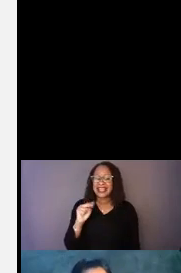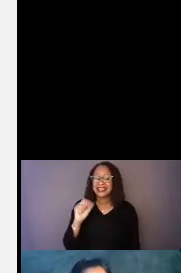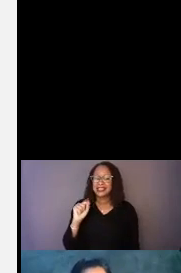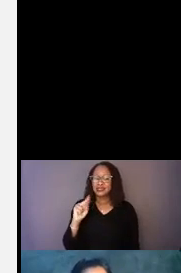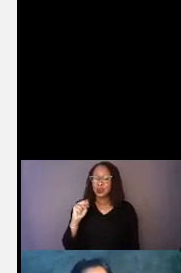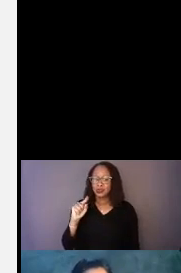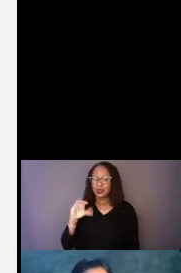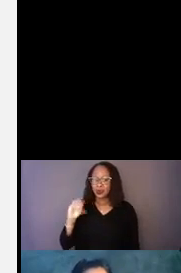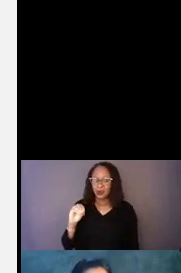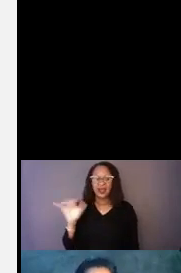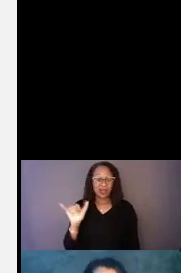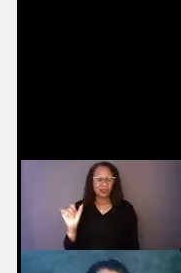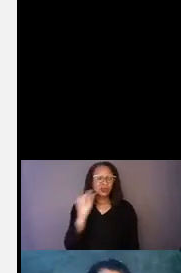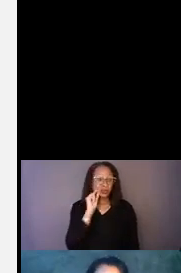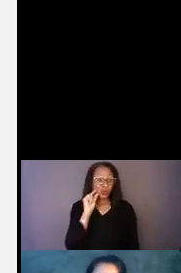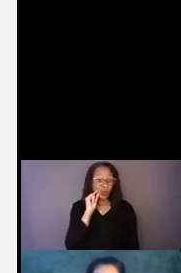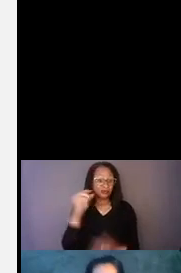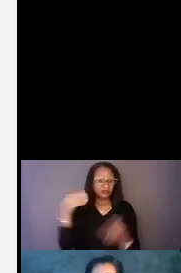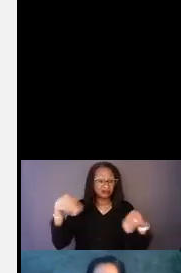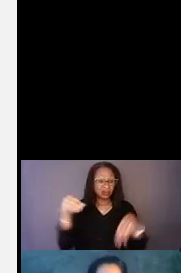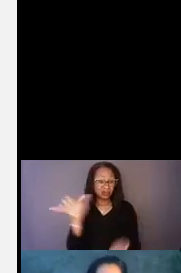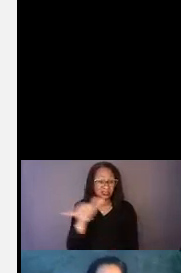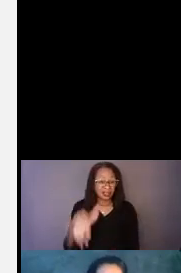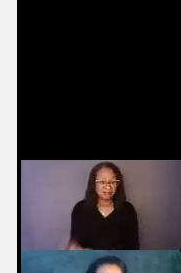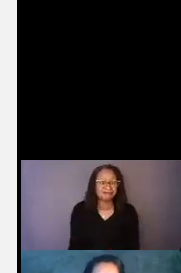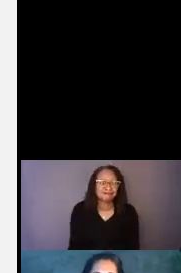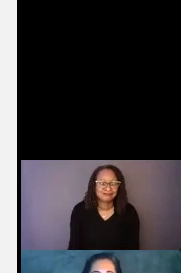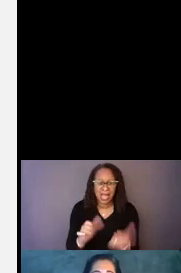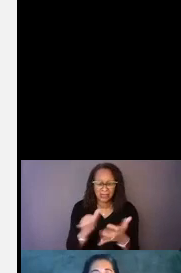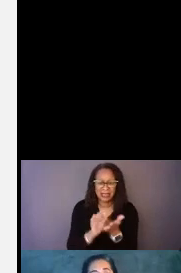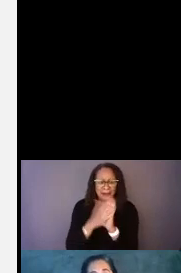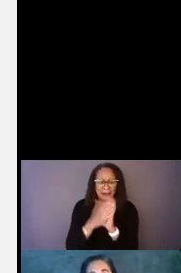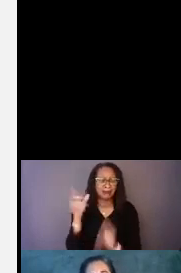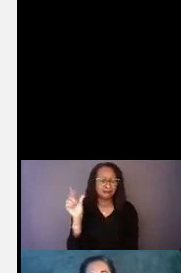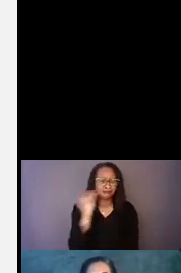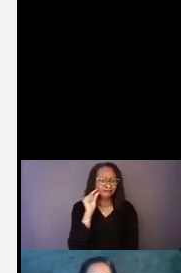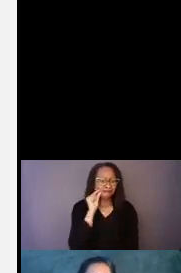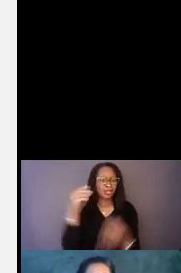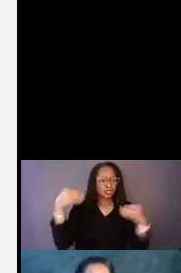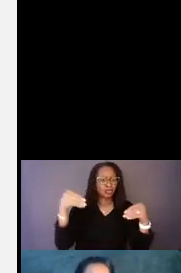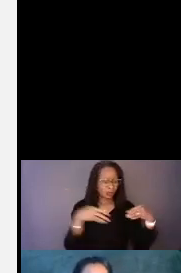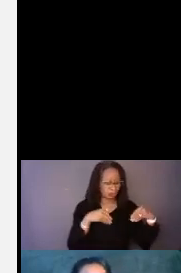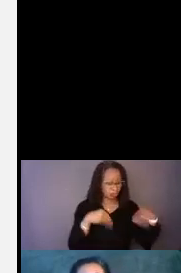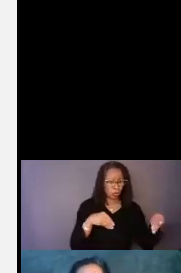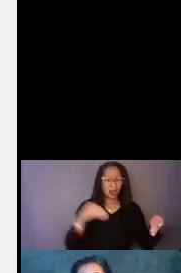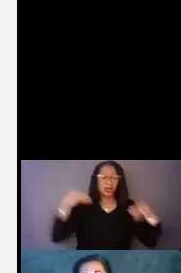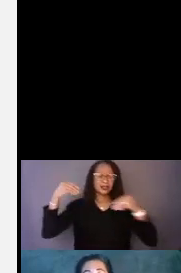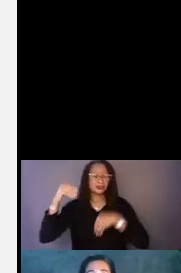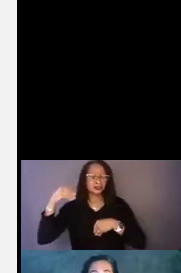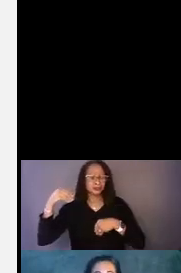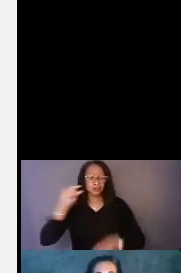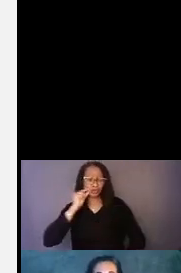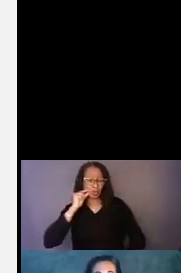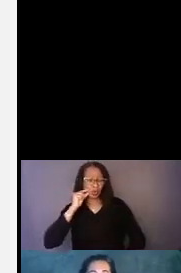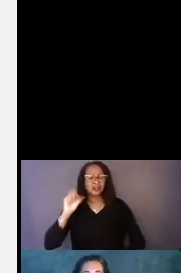that's also been a store. How do you get how does that become a store? I don't know. So there's regionalism in the US. I'll tell you another one is